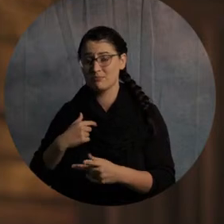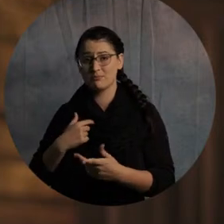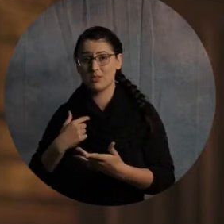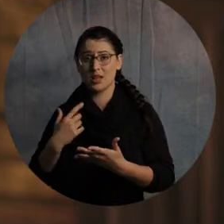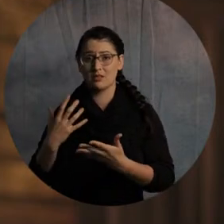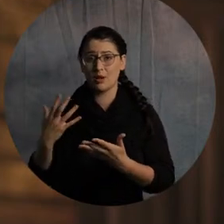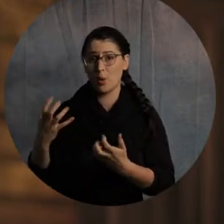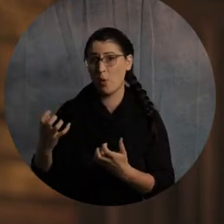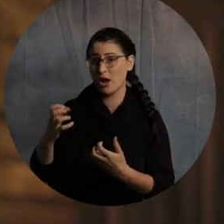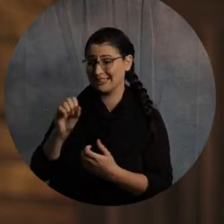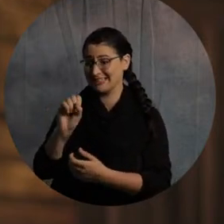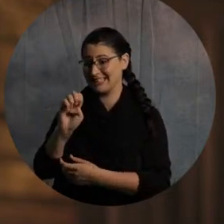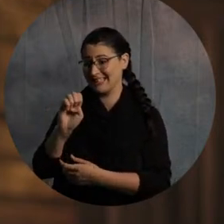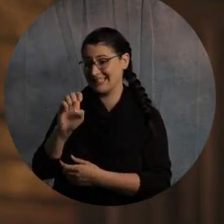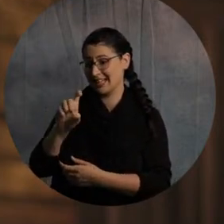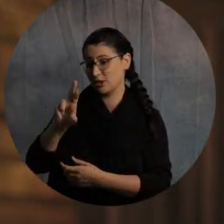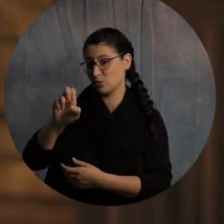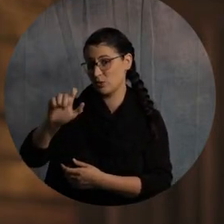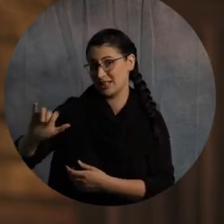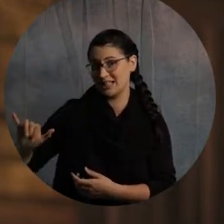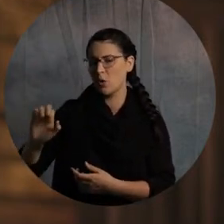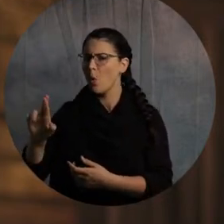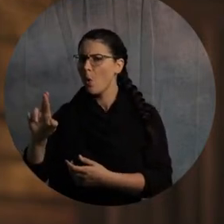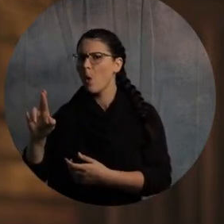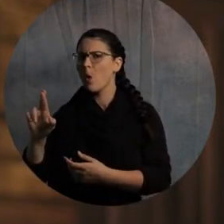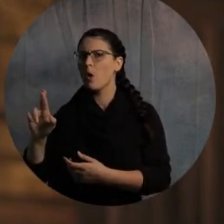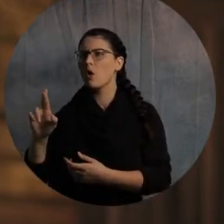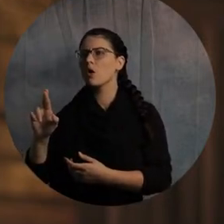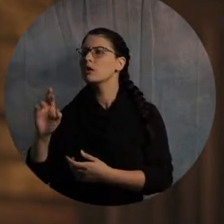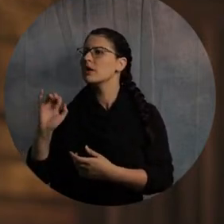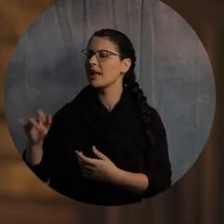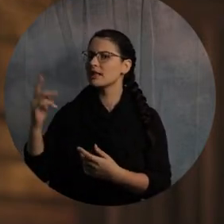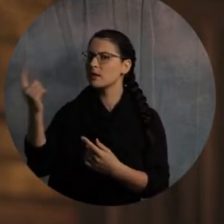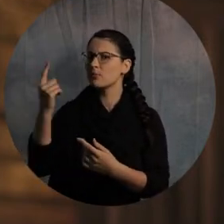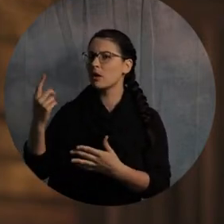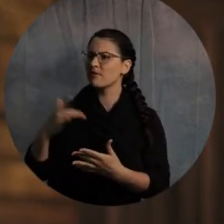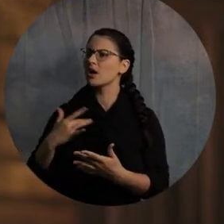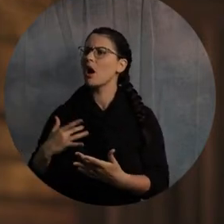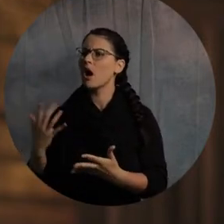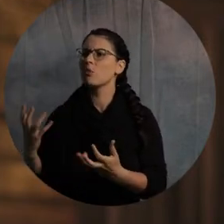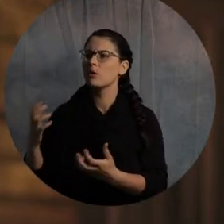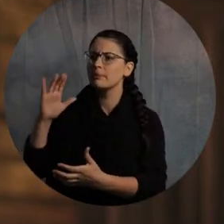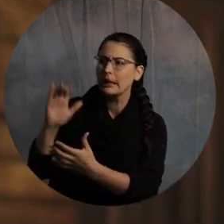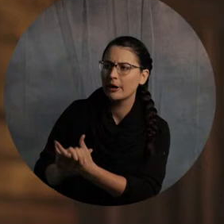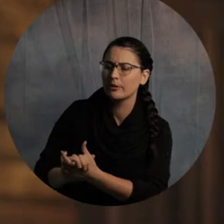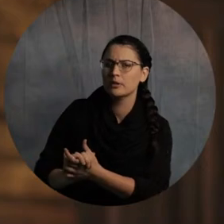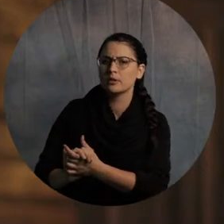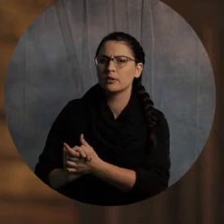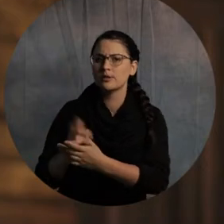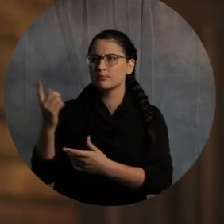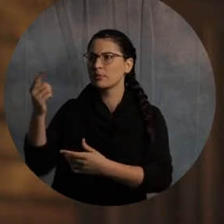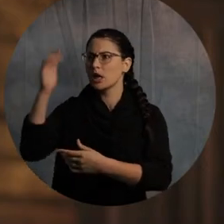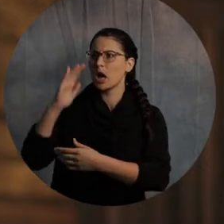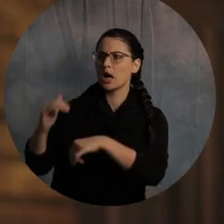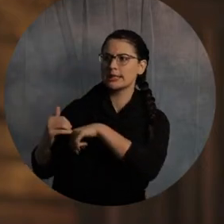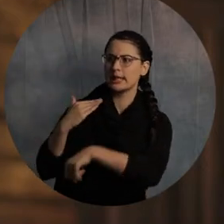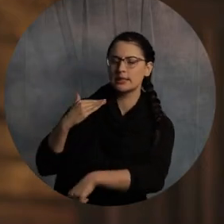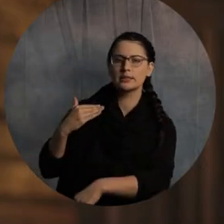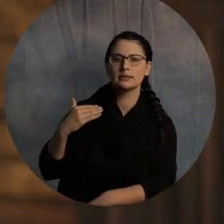right? And that's really hard to determine the difference in dating. And so